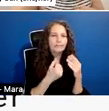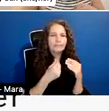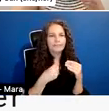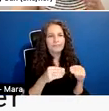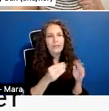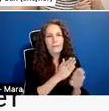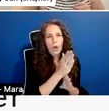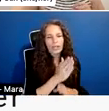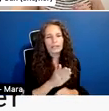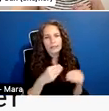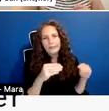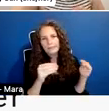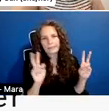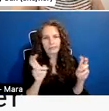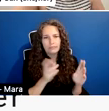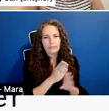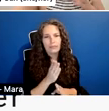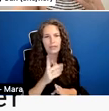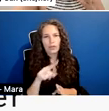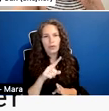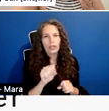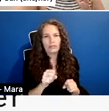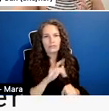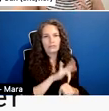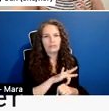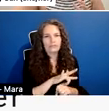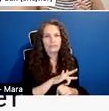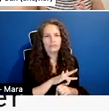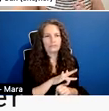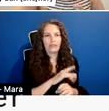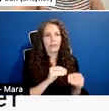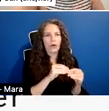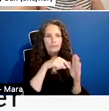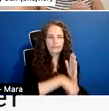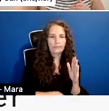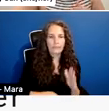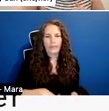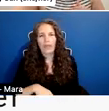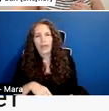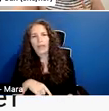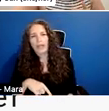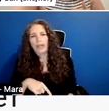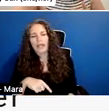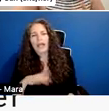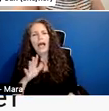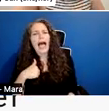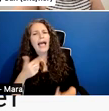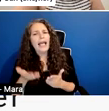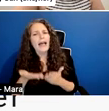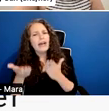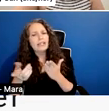one can go. And we'll talk a little bit about that in a second, but I, I really advise you to think of pitching quite broadly,